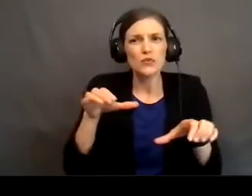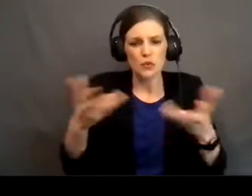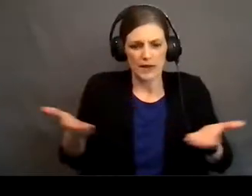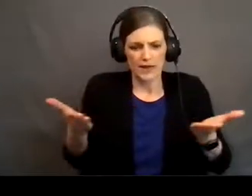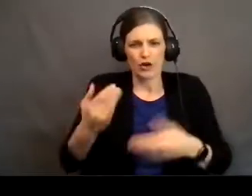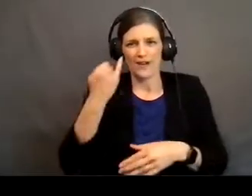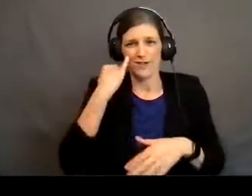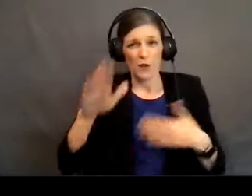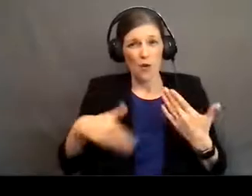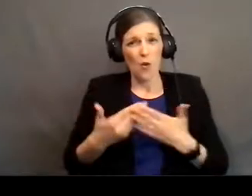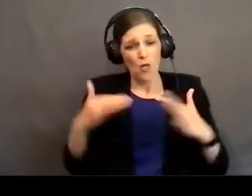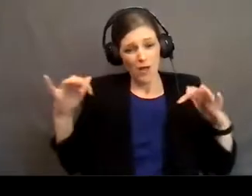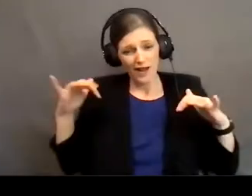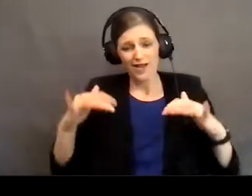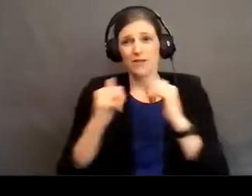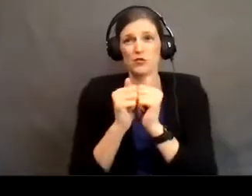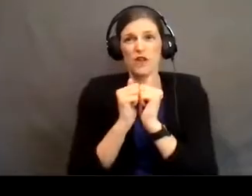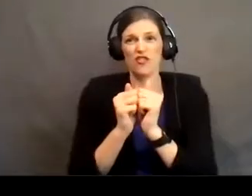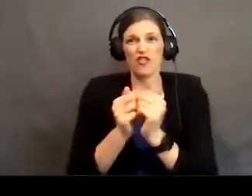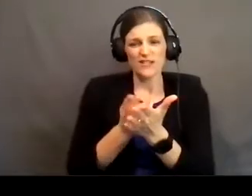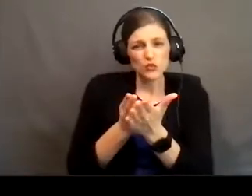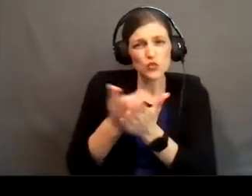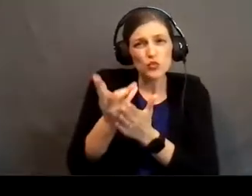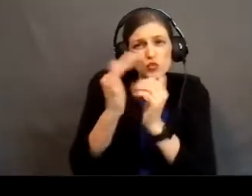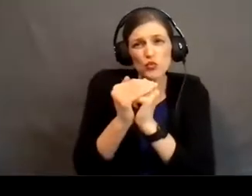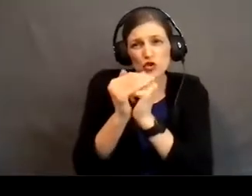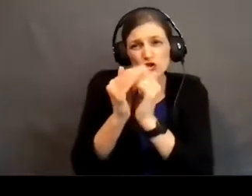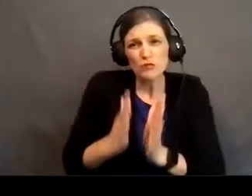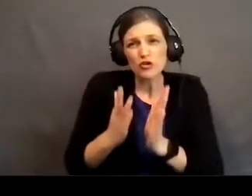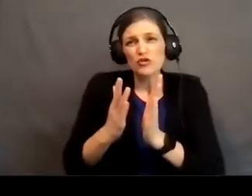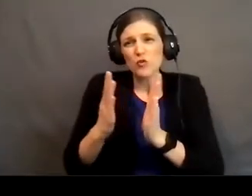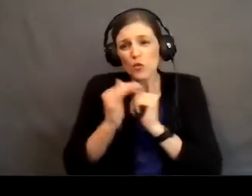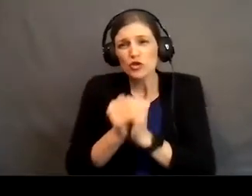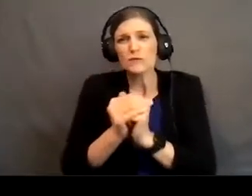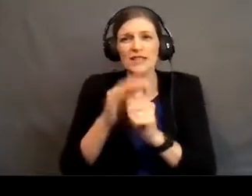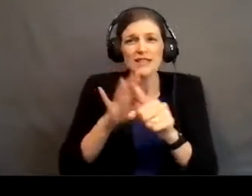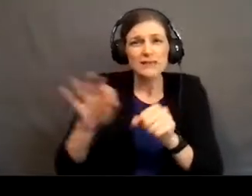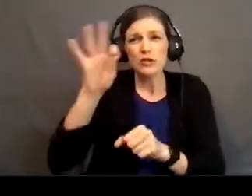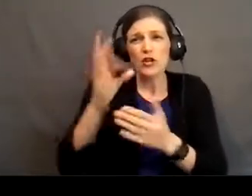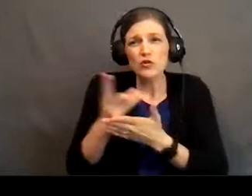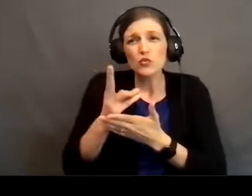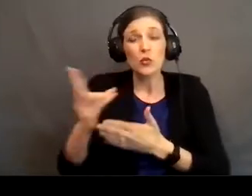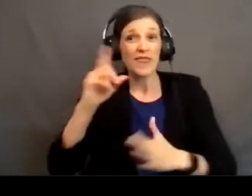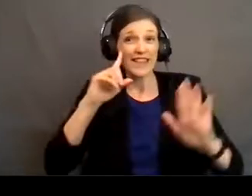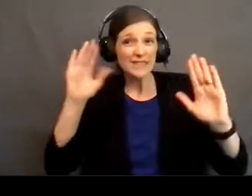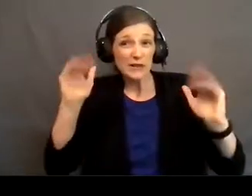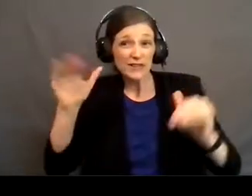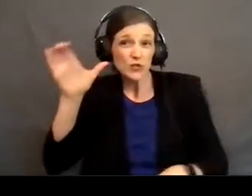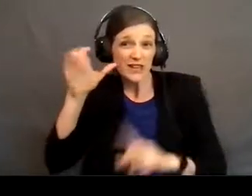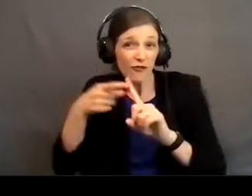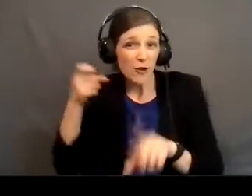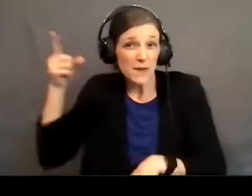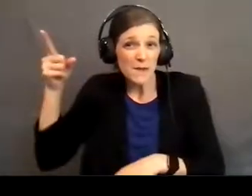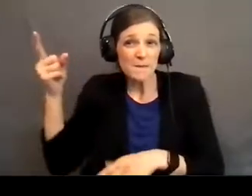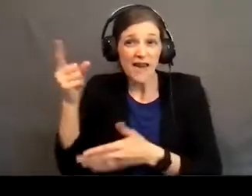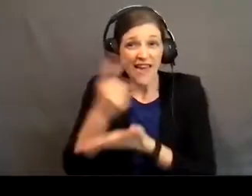all came together as true worshipers worshiping in spirit and in truth expecting to hear from Him every